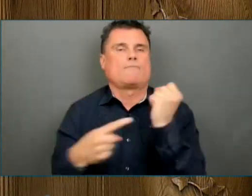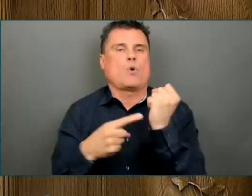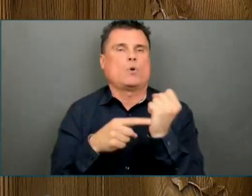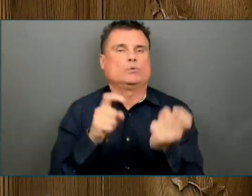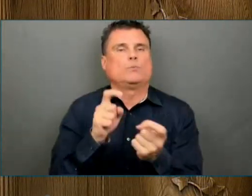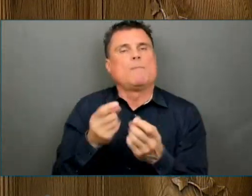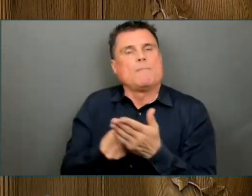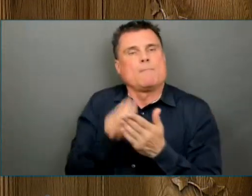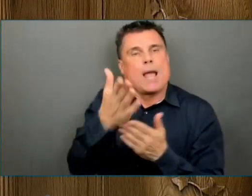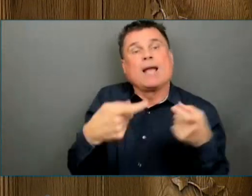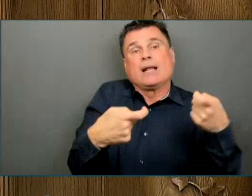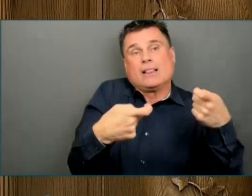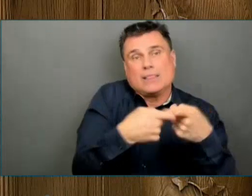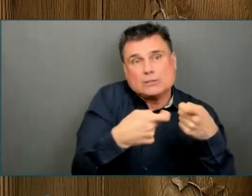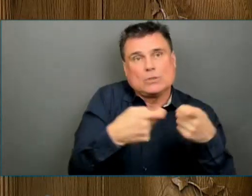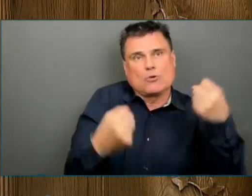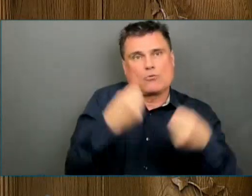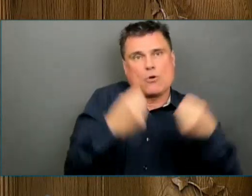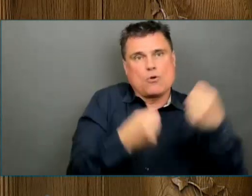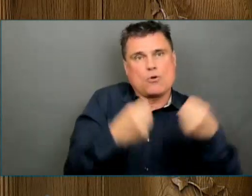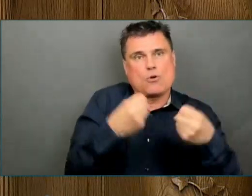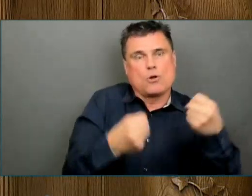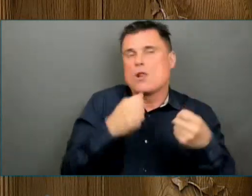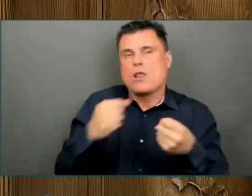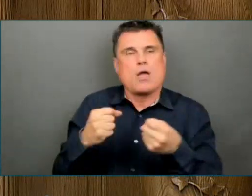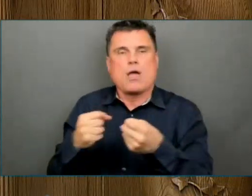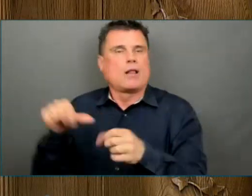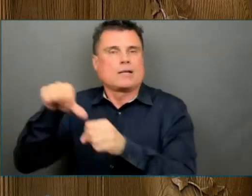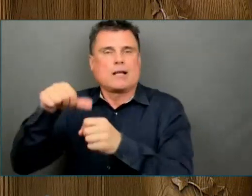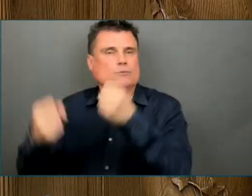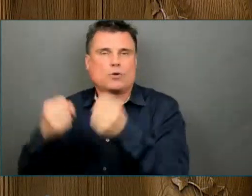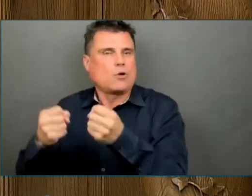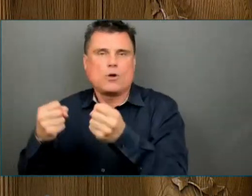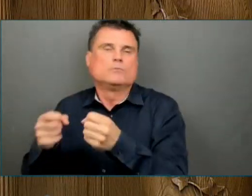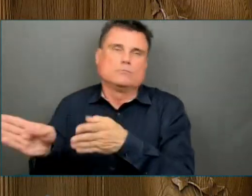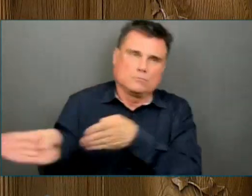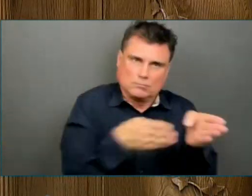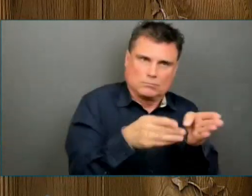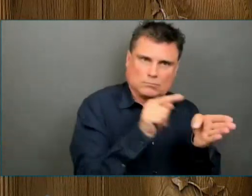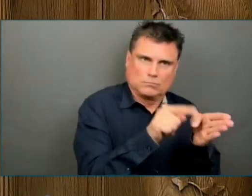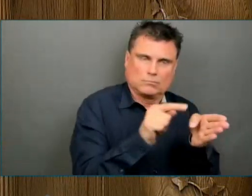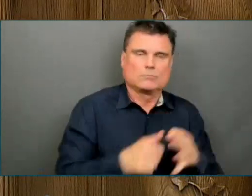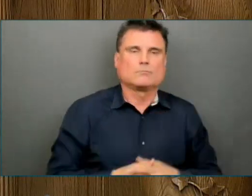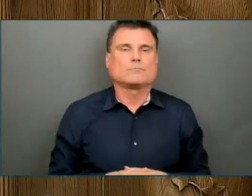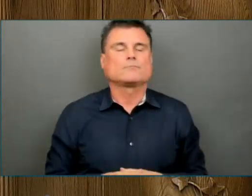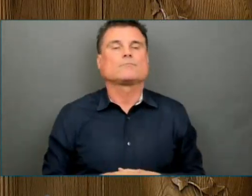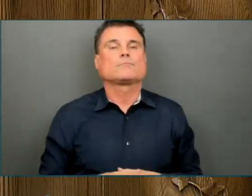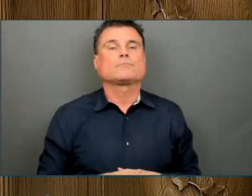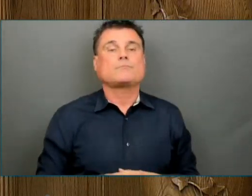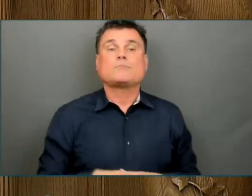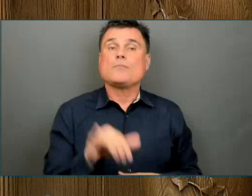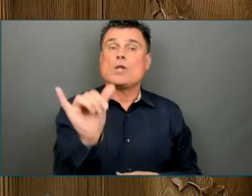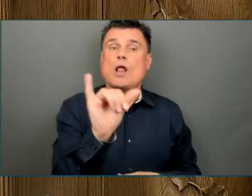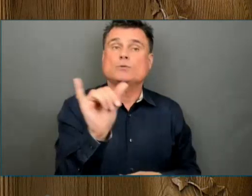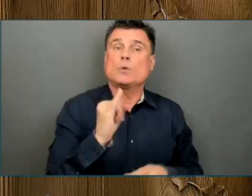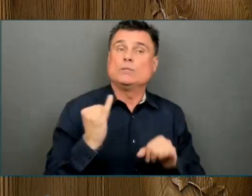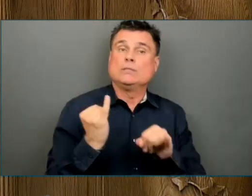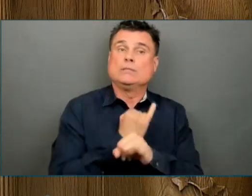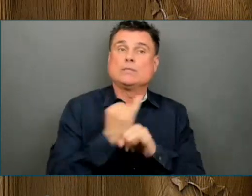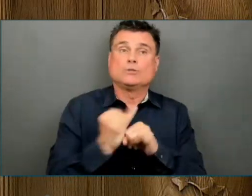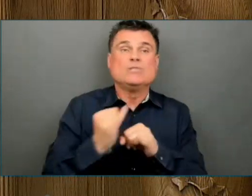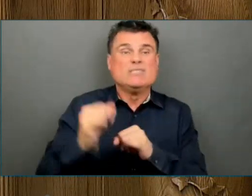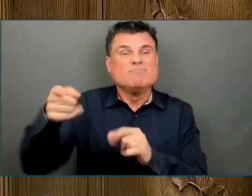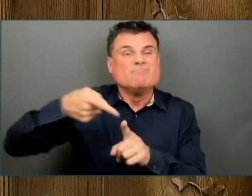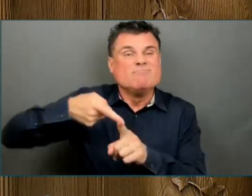And newly announced sectoral emission targets will keep government accountable as it works with each sector of the